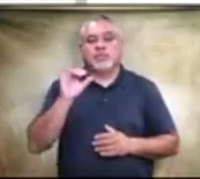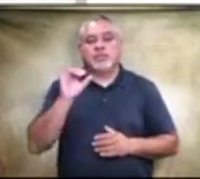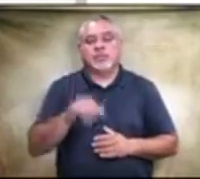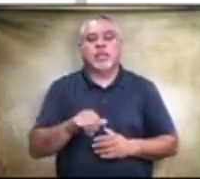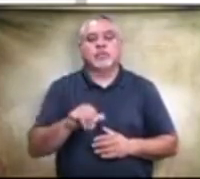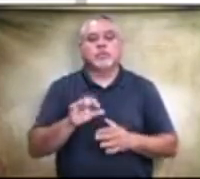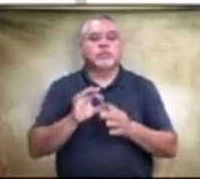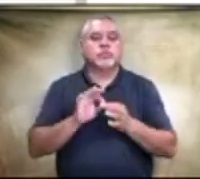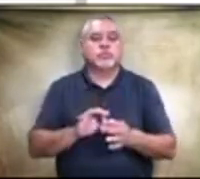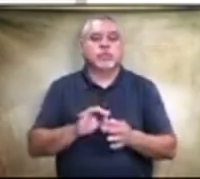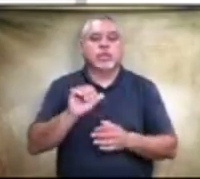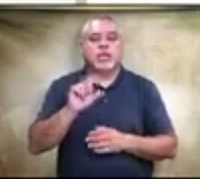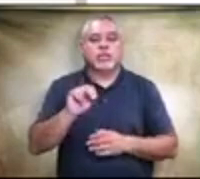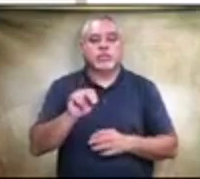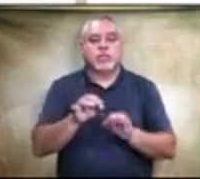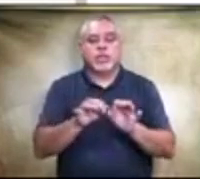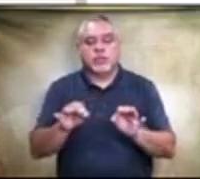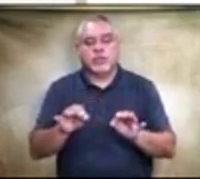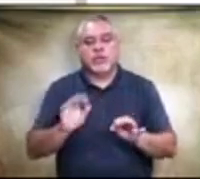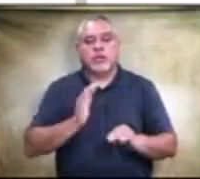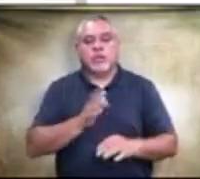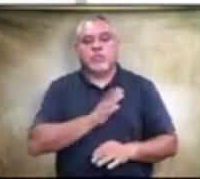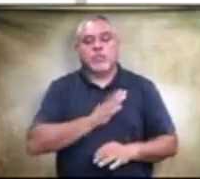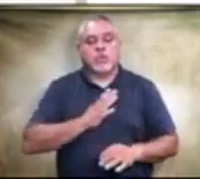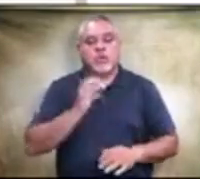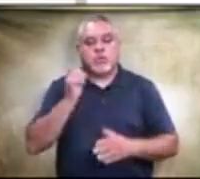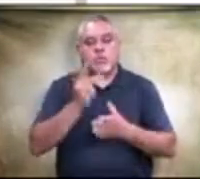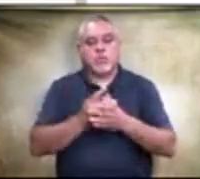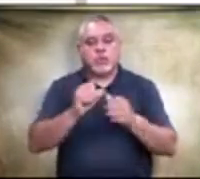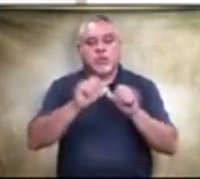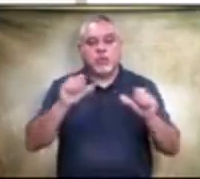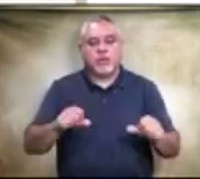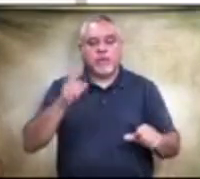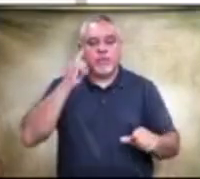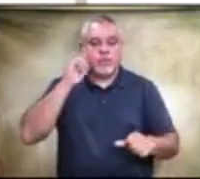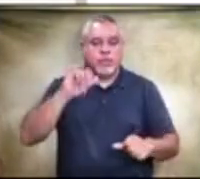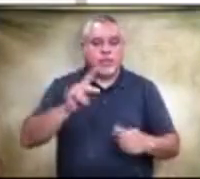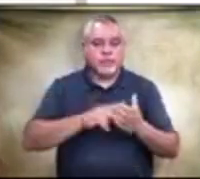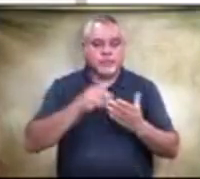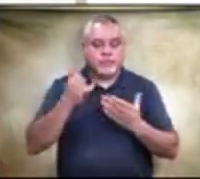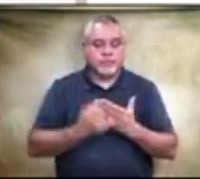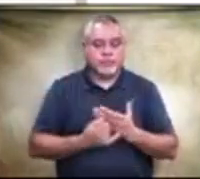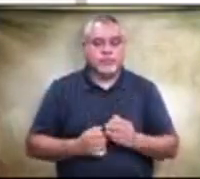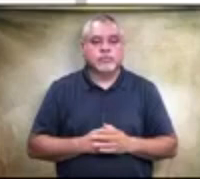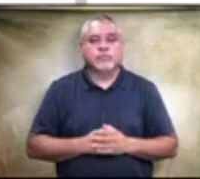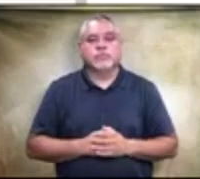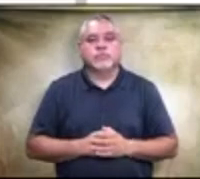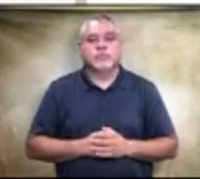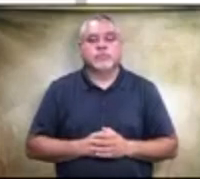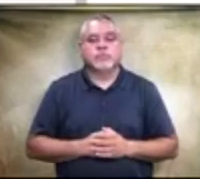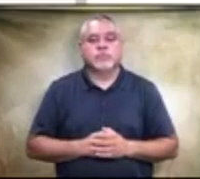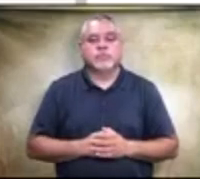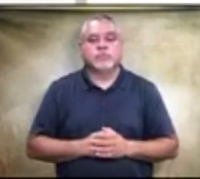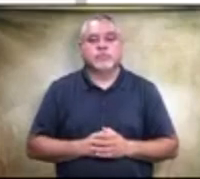action item where the board has already approved an architect for this project. And, again, a